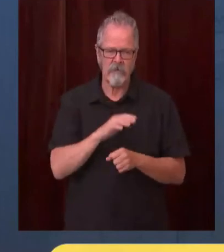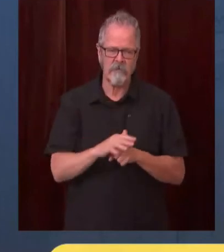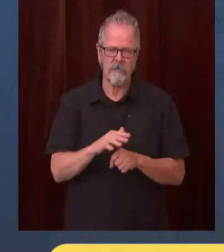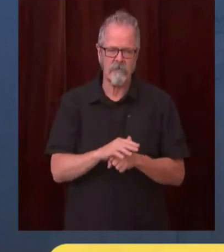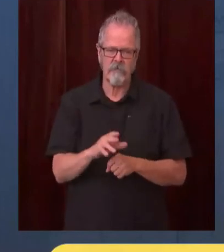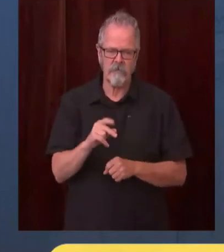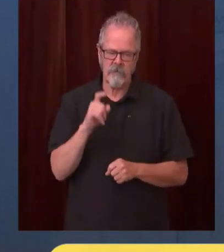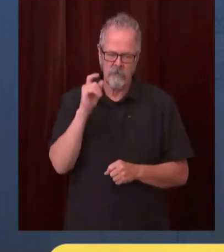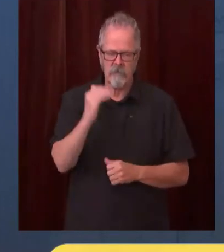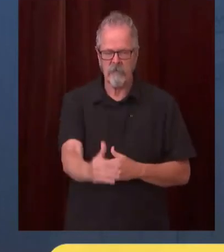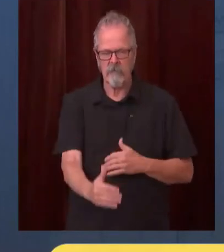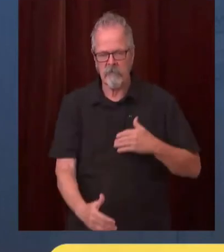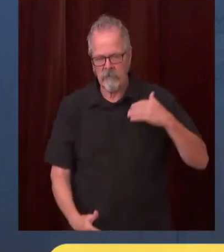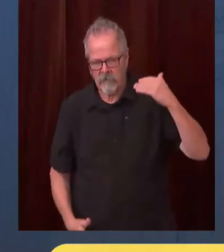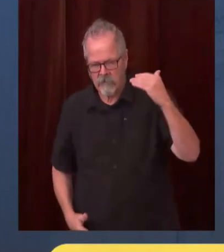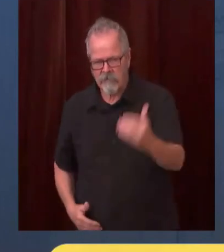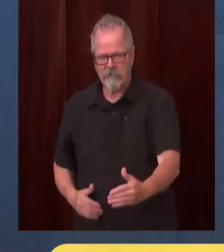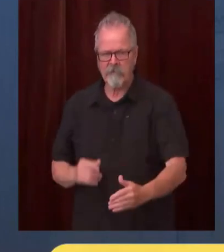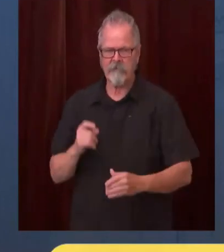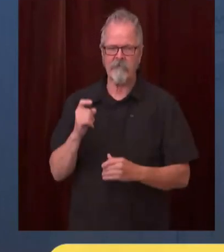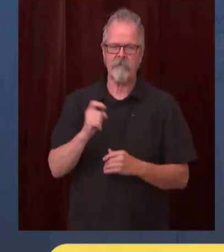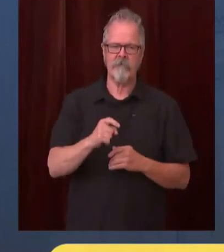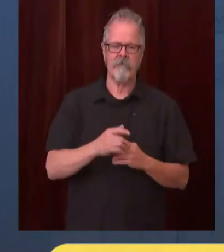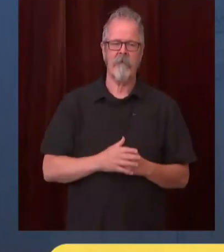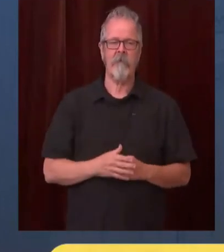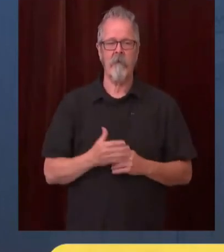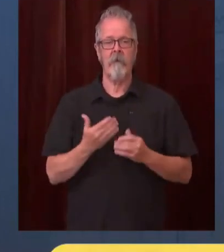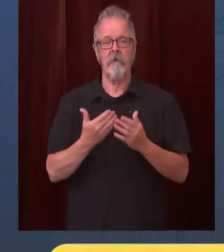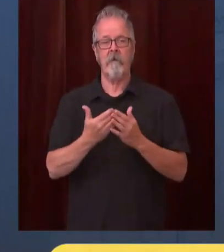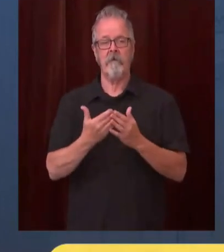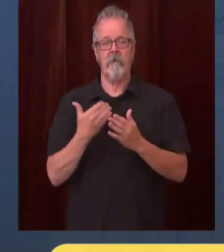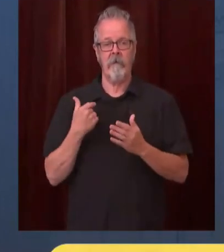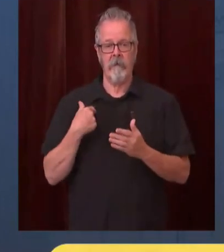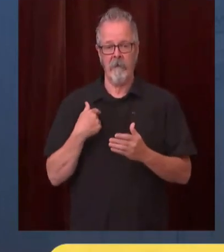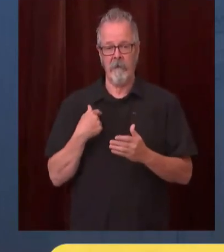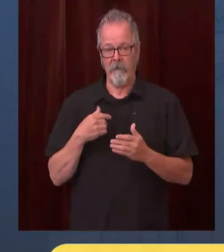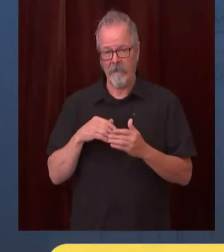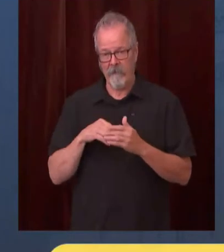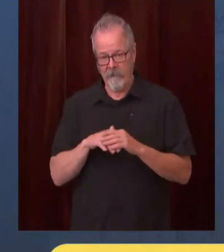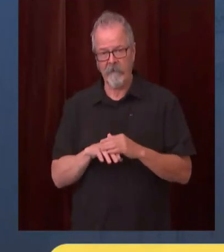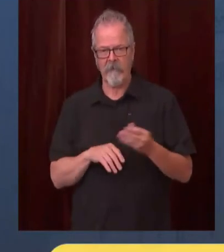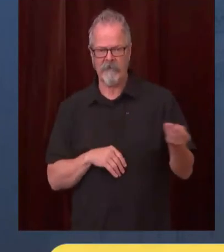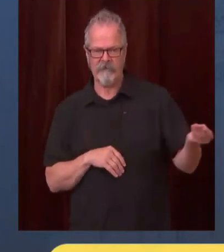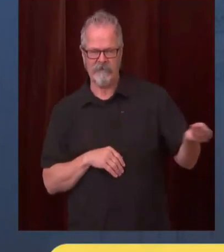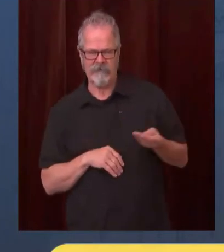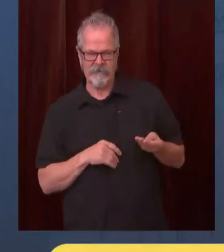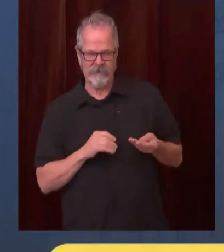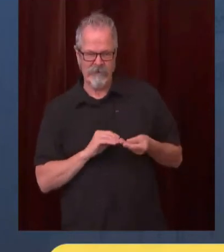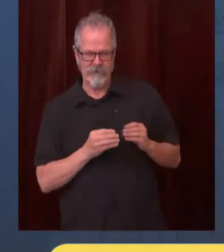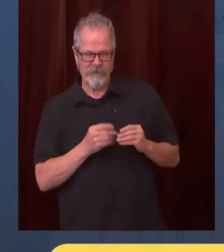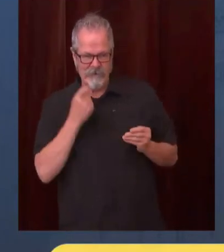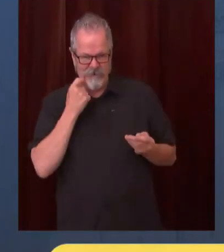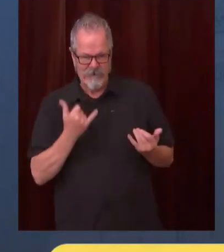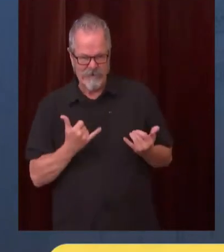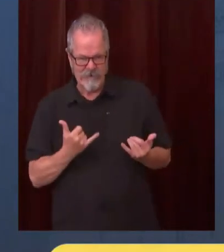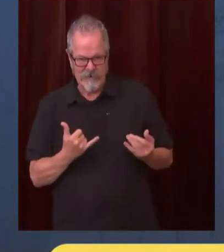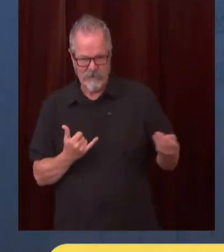today's numbers um 4 240 washingtonians